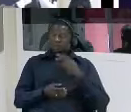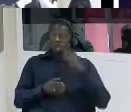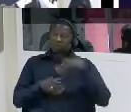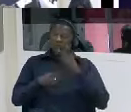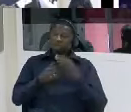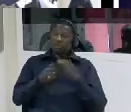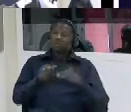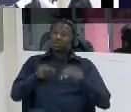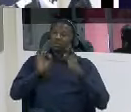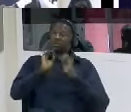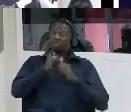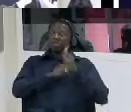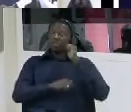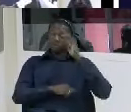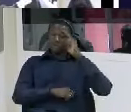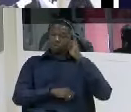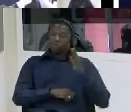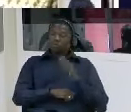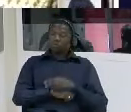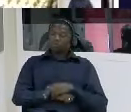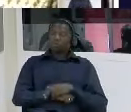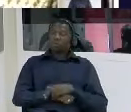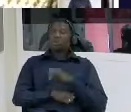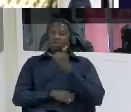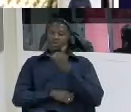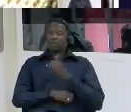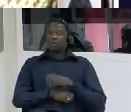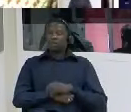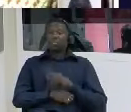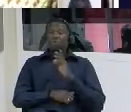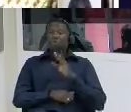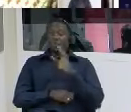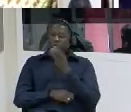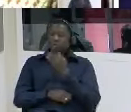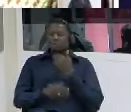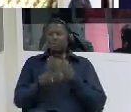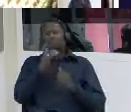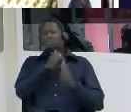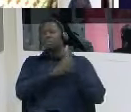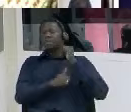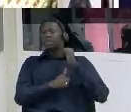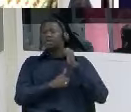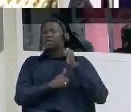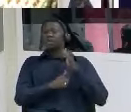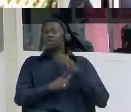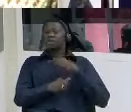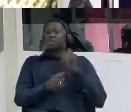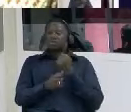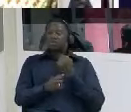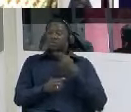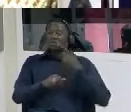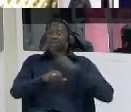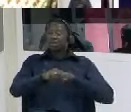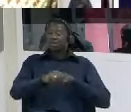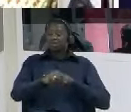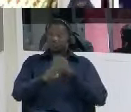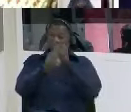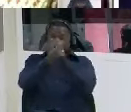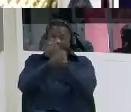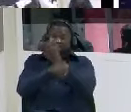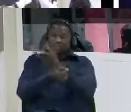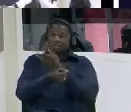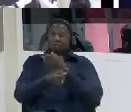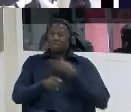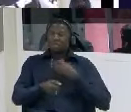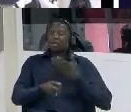but can we go back a little bit because during my stay in mile two also i encountered a very serious sickness due to the torture i